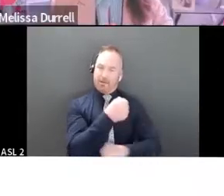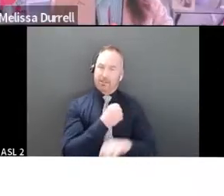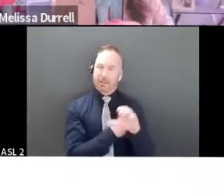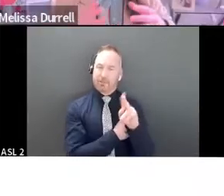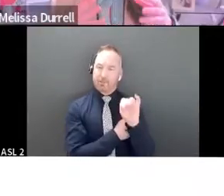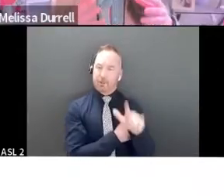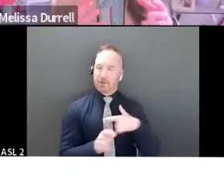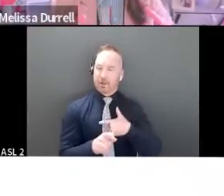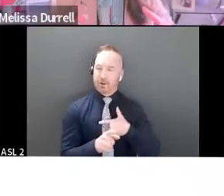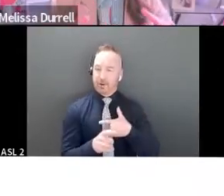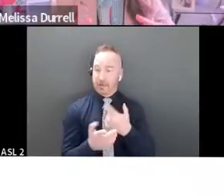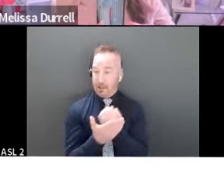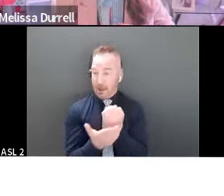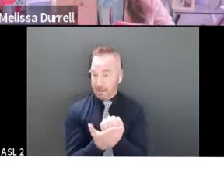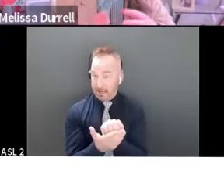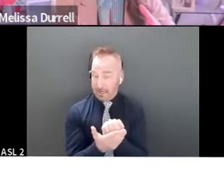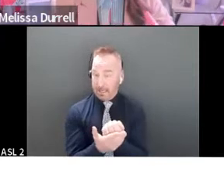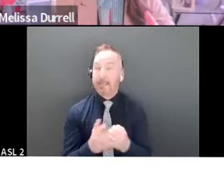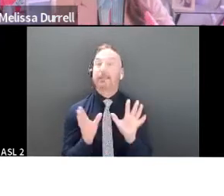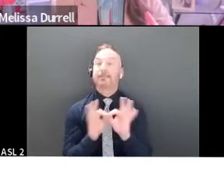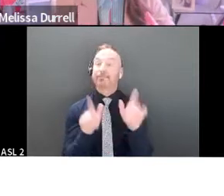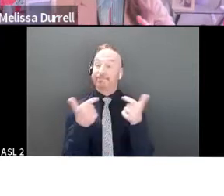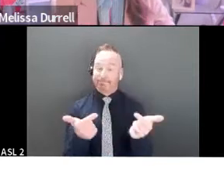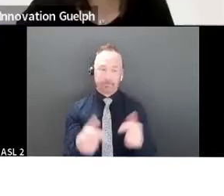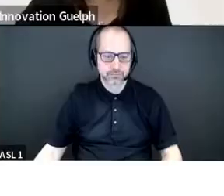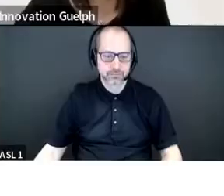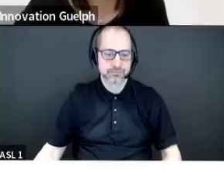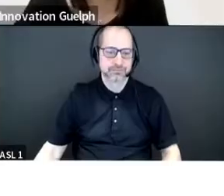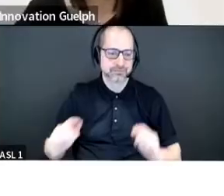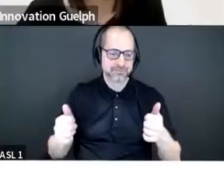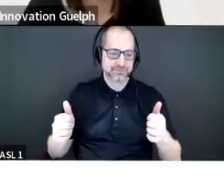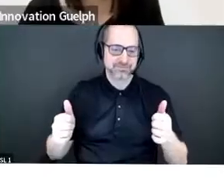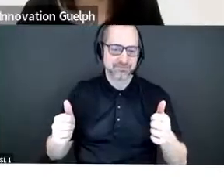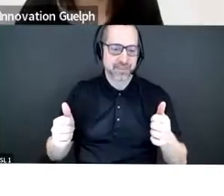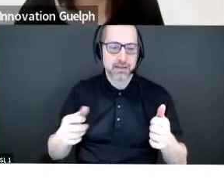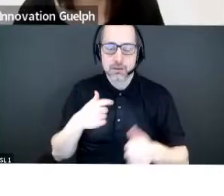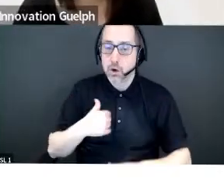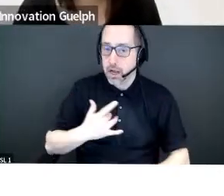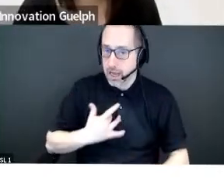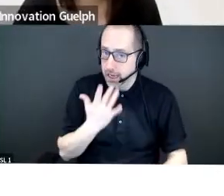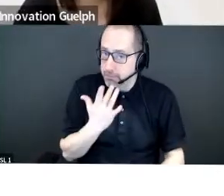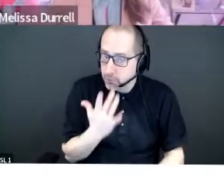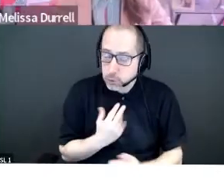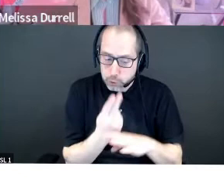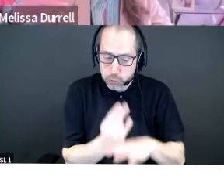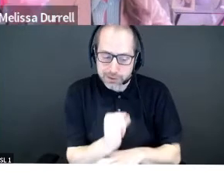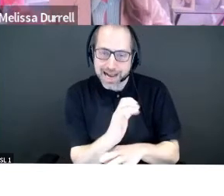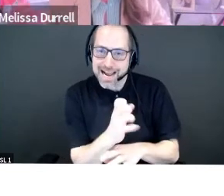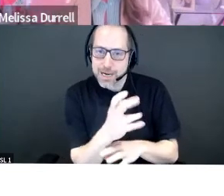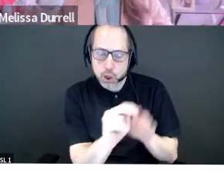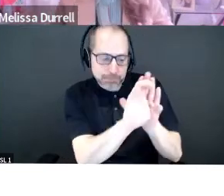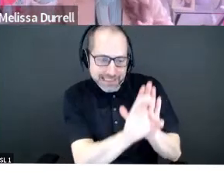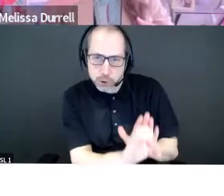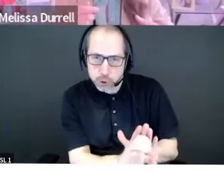So I would use icons instead of words. And then that allows you as the presenter, people can't, you know, go